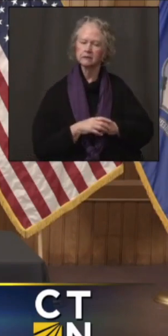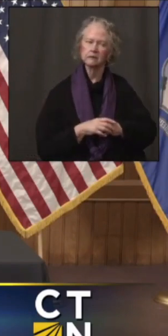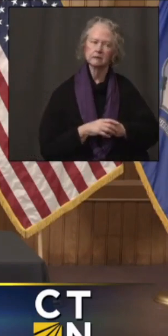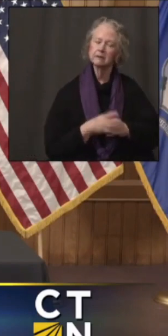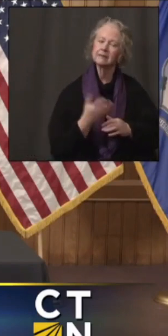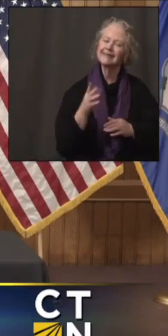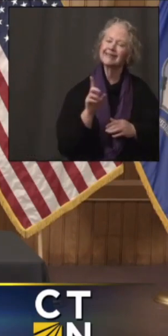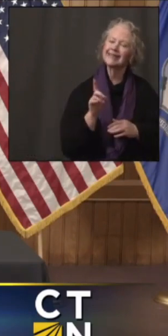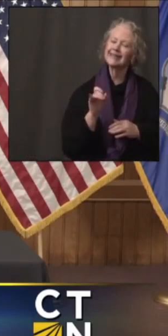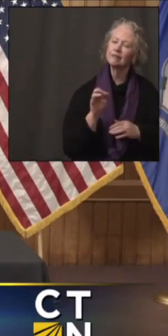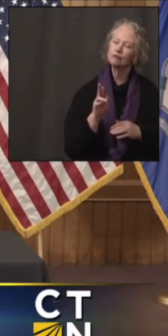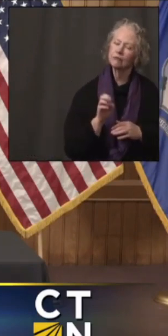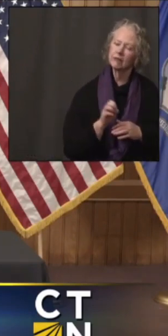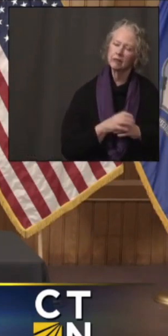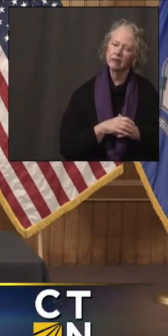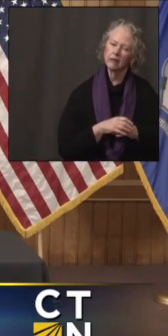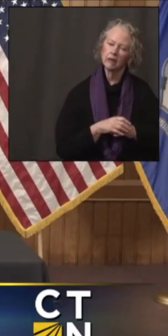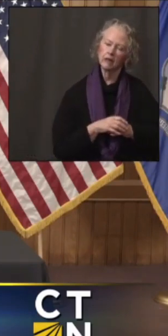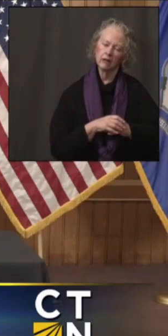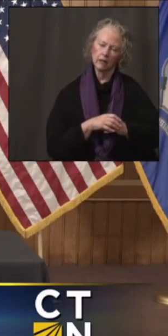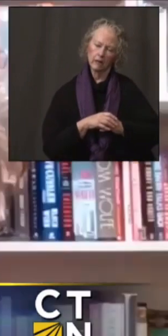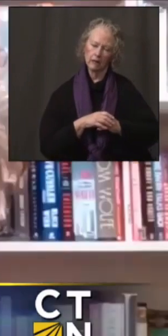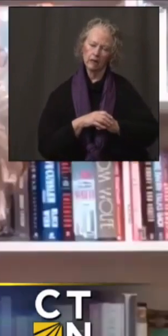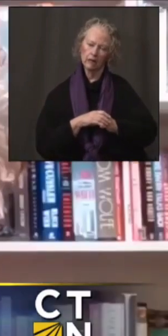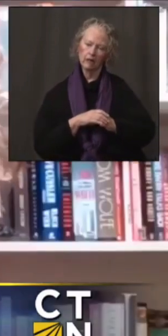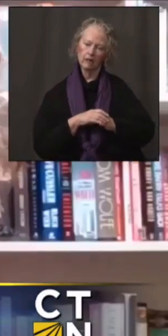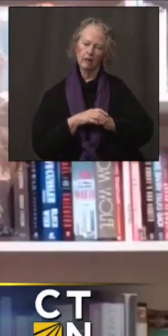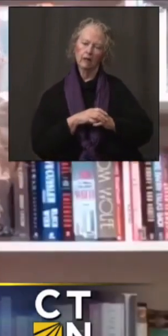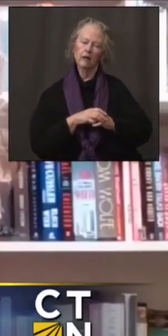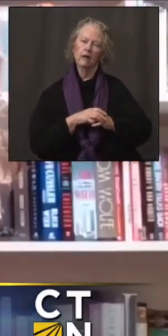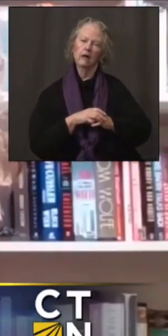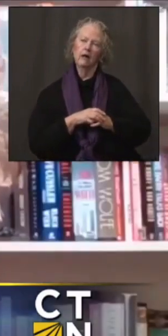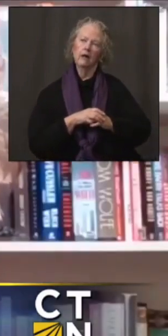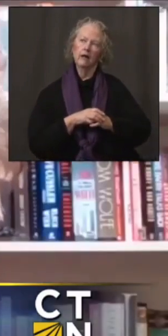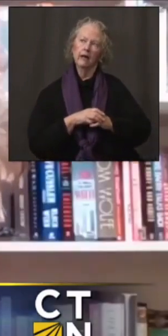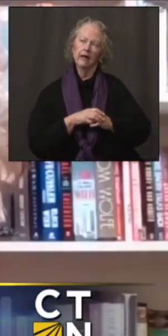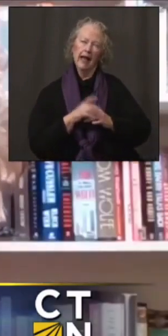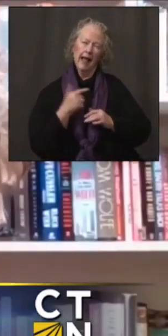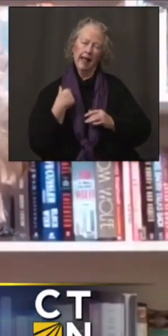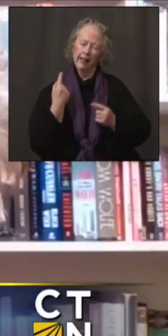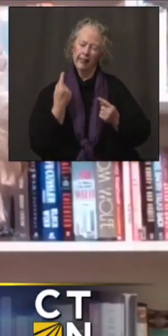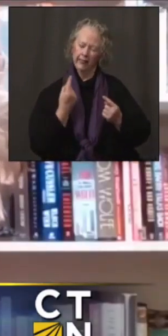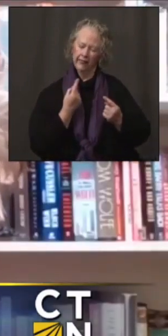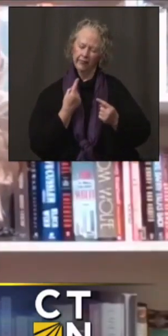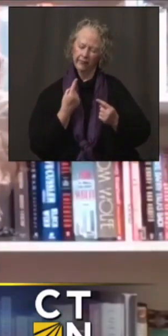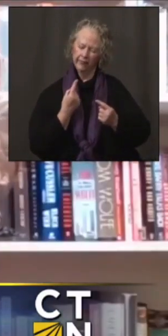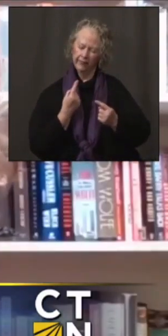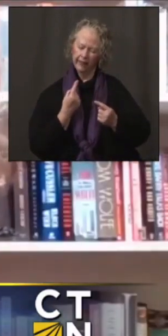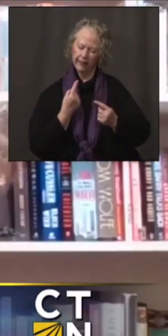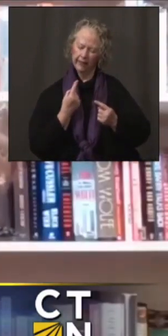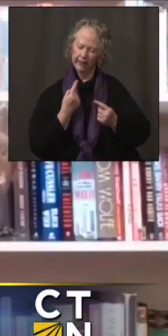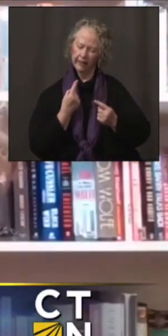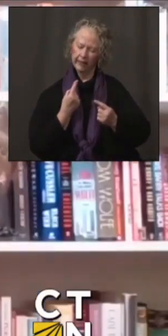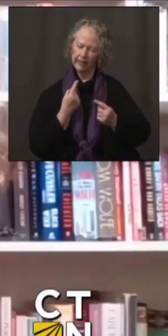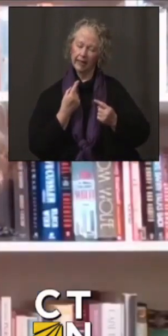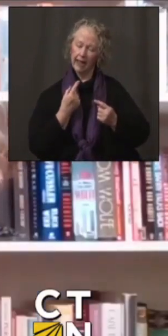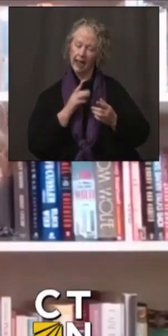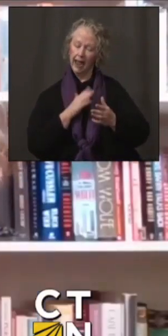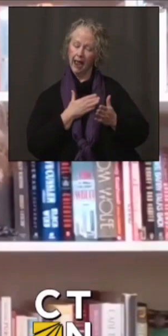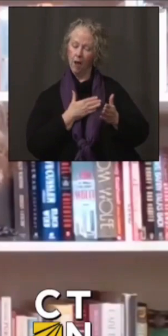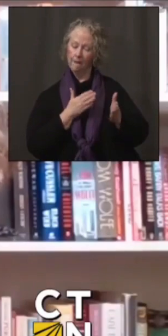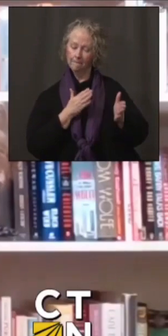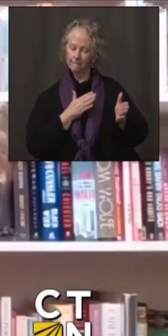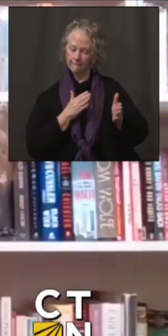Go ahead, Deidre. Yeah. So, um, I think the group was, when we ended the meeting, the group was, um, trying to